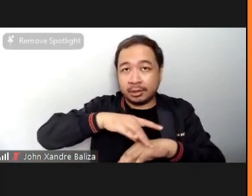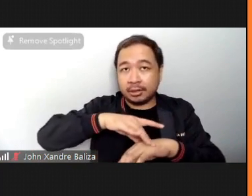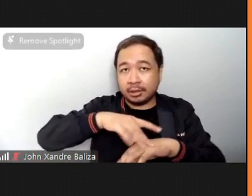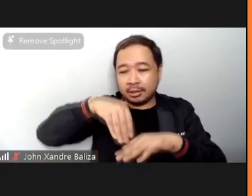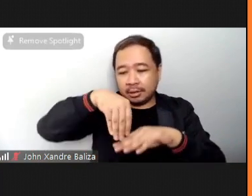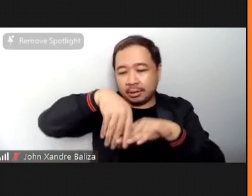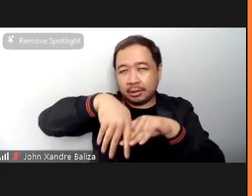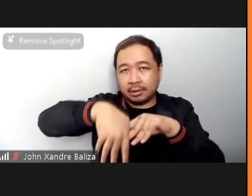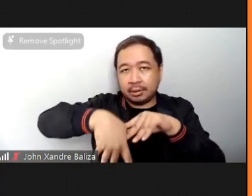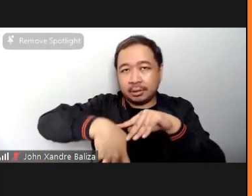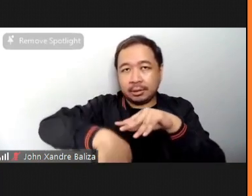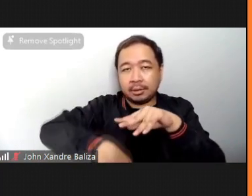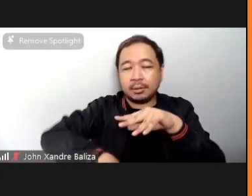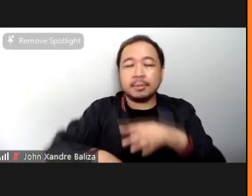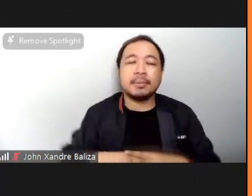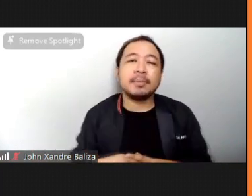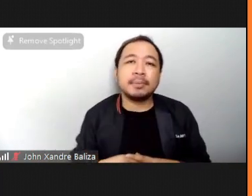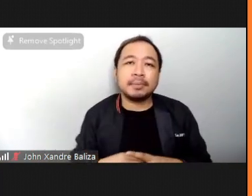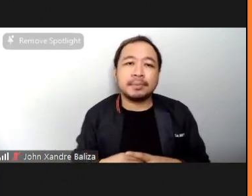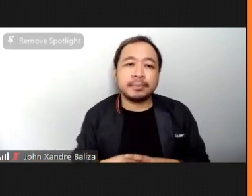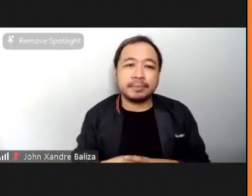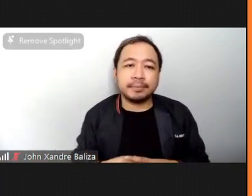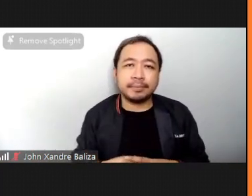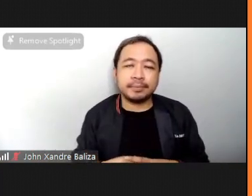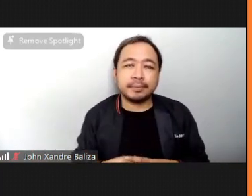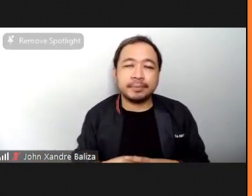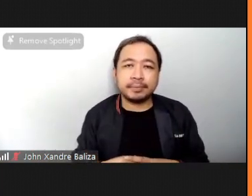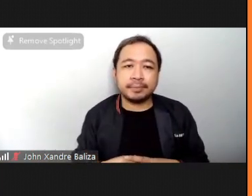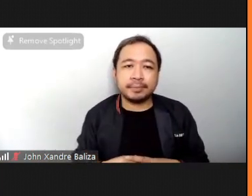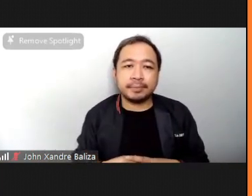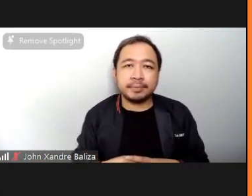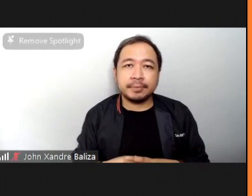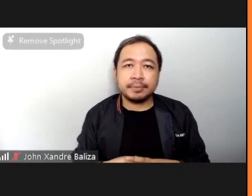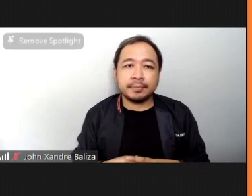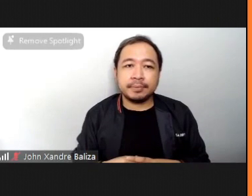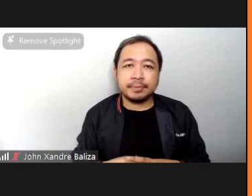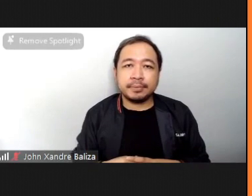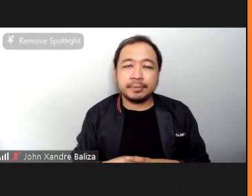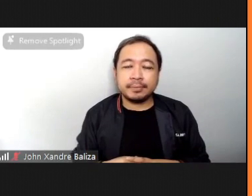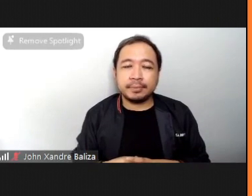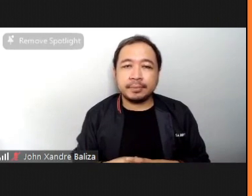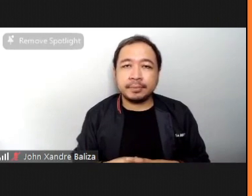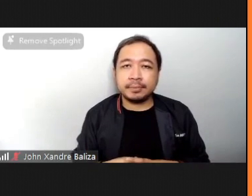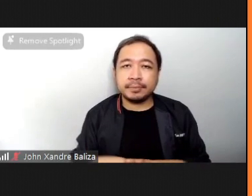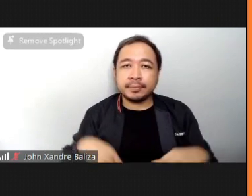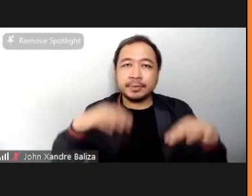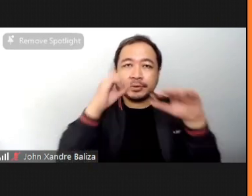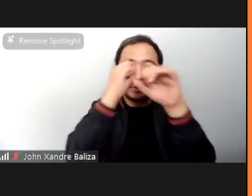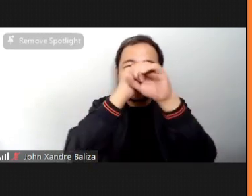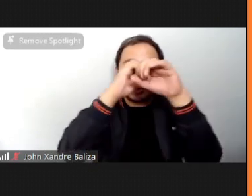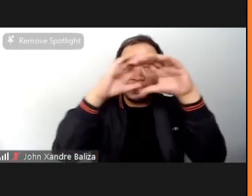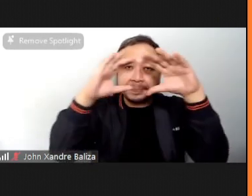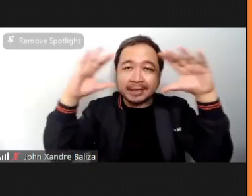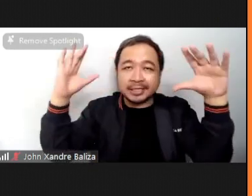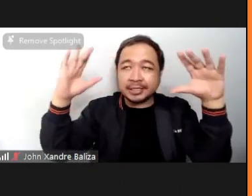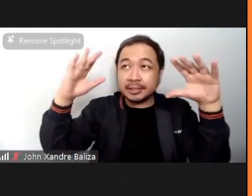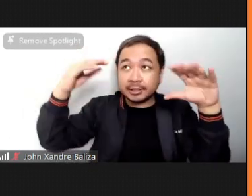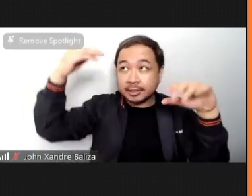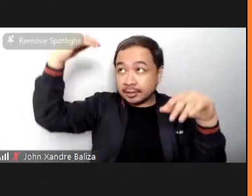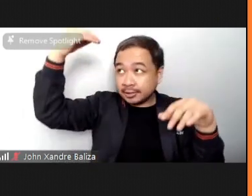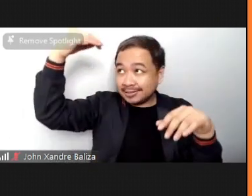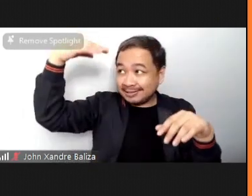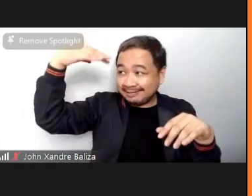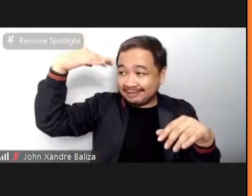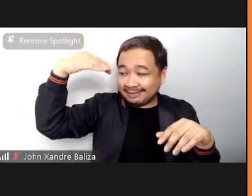And imagining too. That even as the light. Washes away